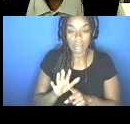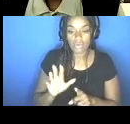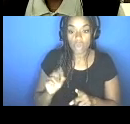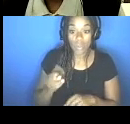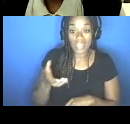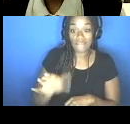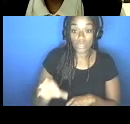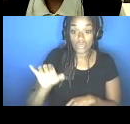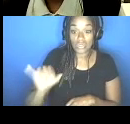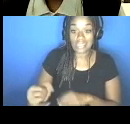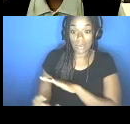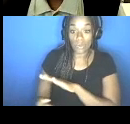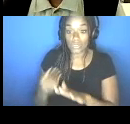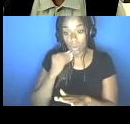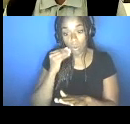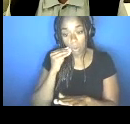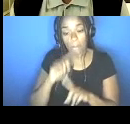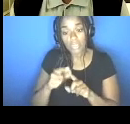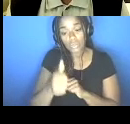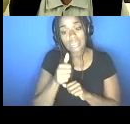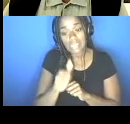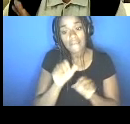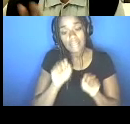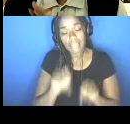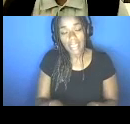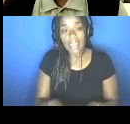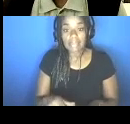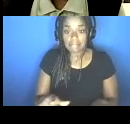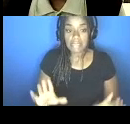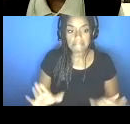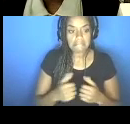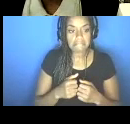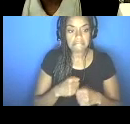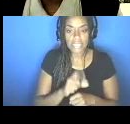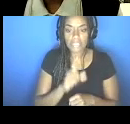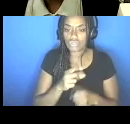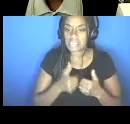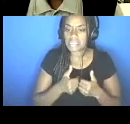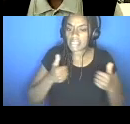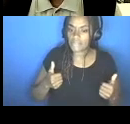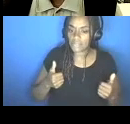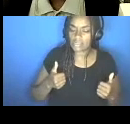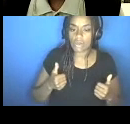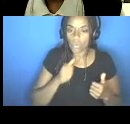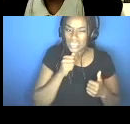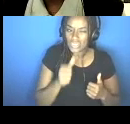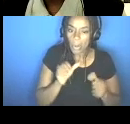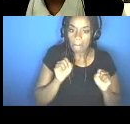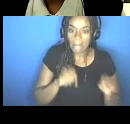quarantine ourselves and do things to kind of keep ourselves a little bit separate so that we don't possibly spread it to someone else.